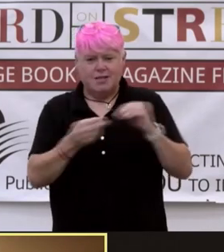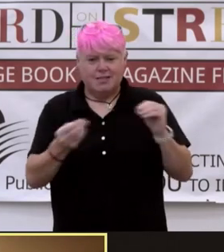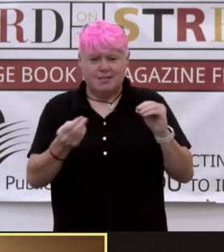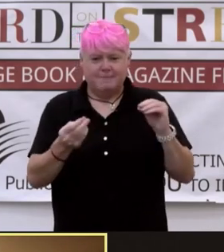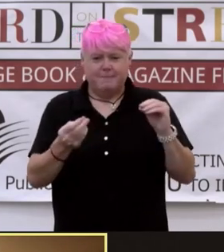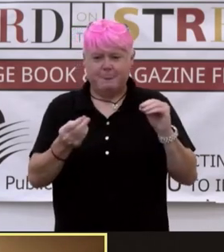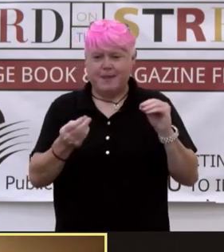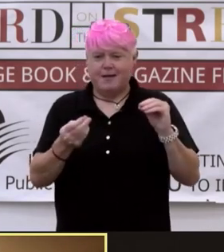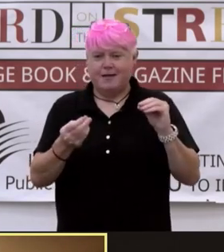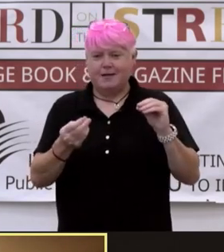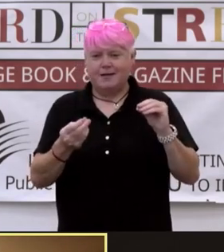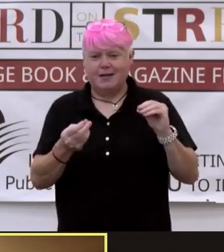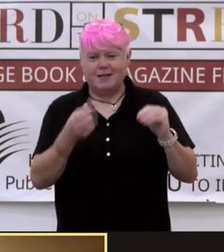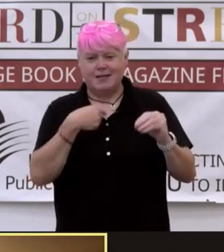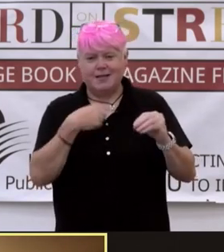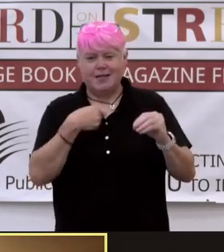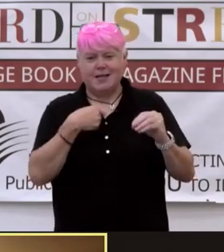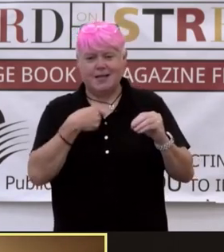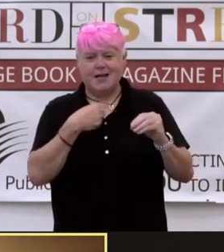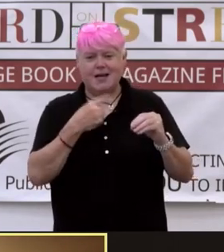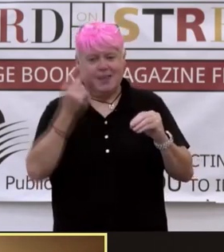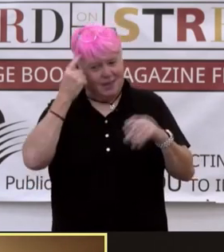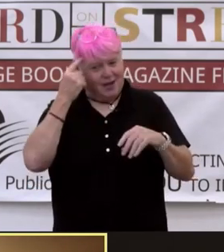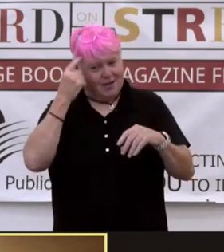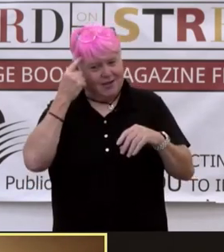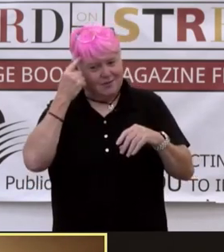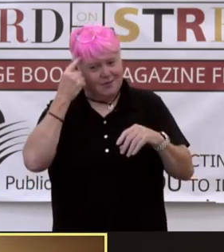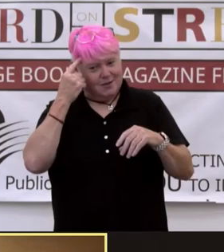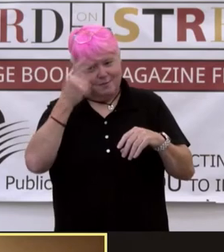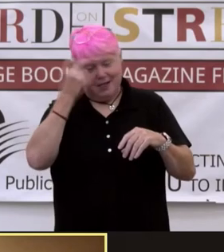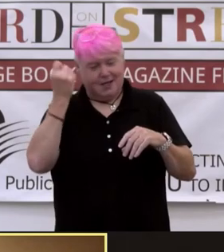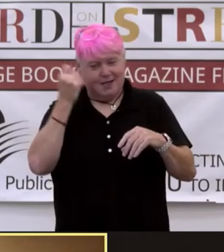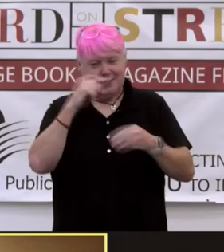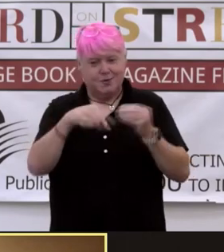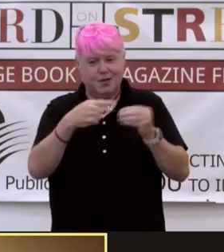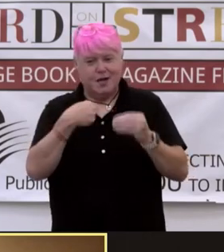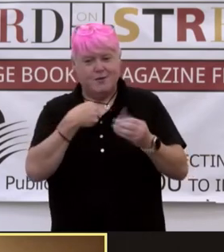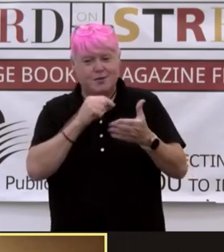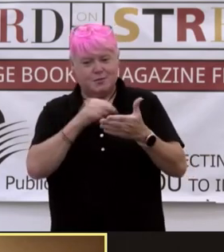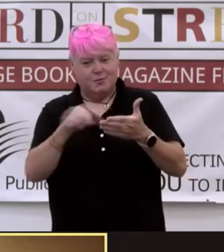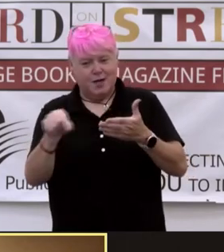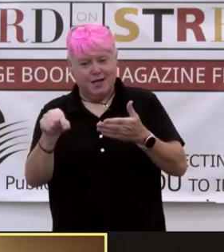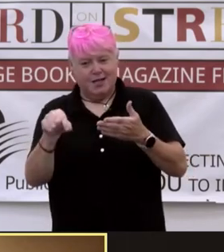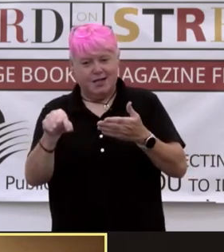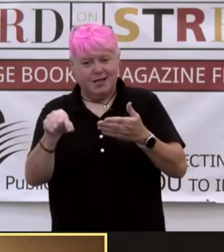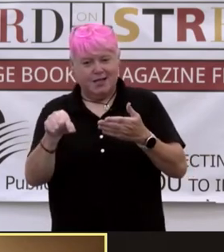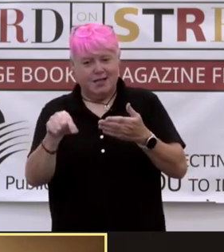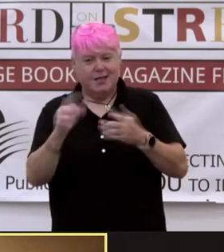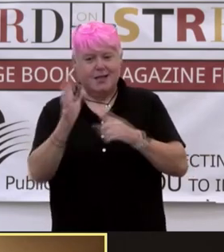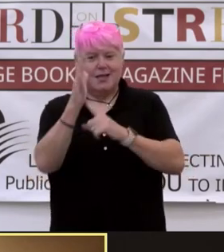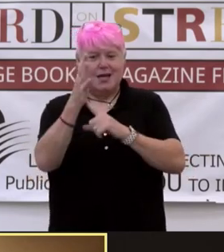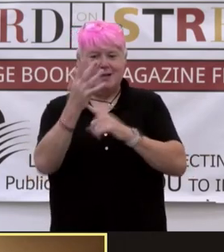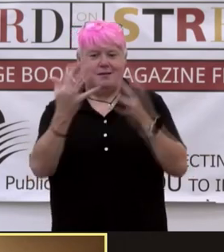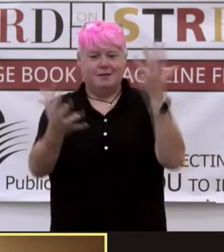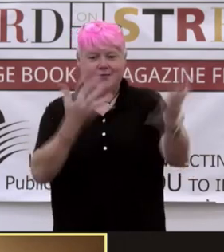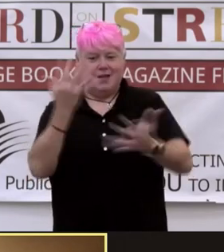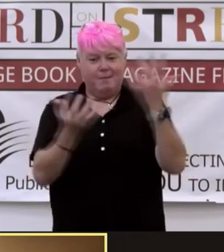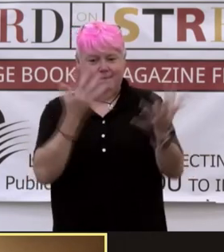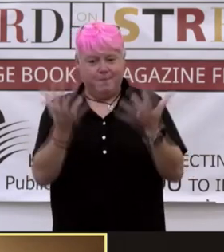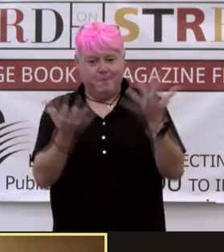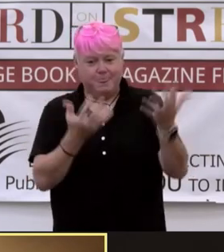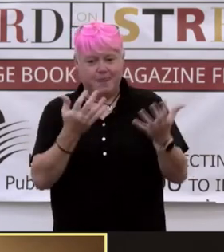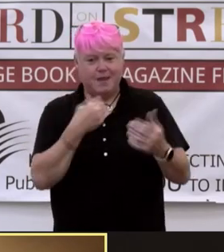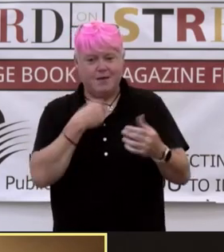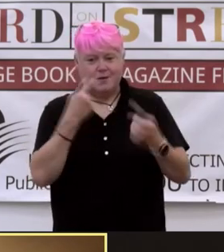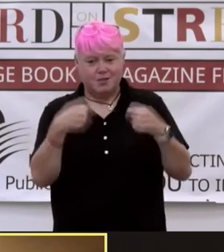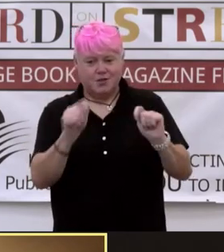I actually thought this one over because when I was writing The Kennel and the Flame, I was trying